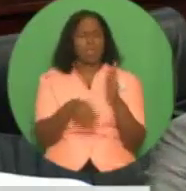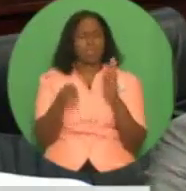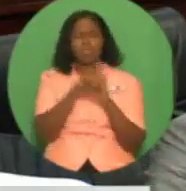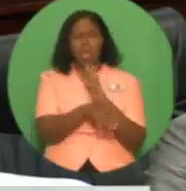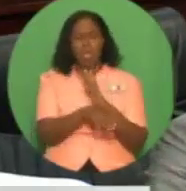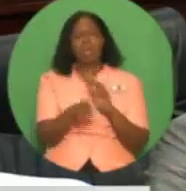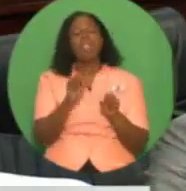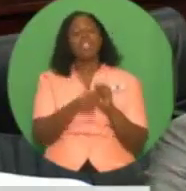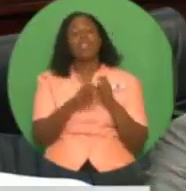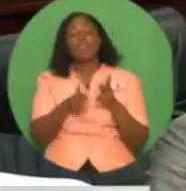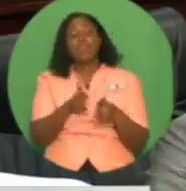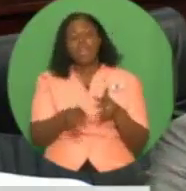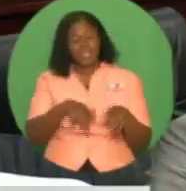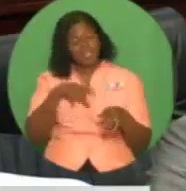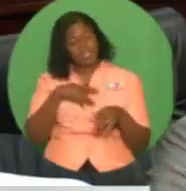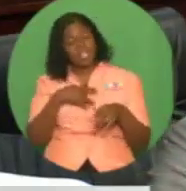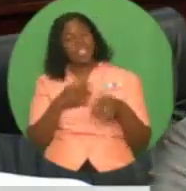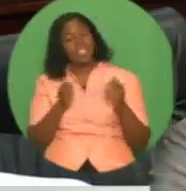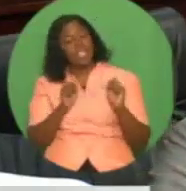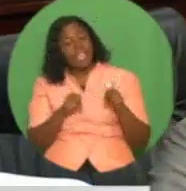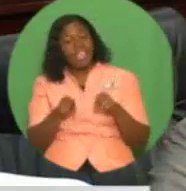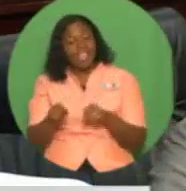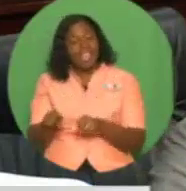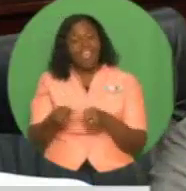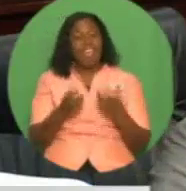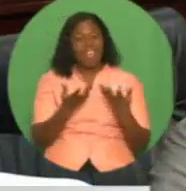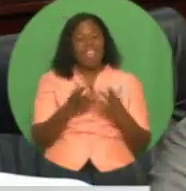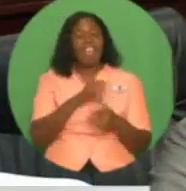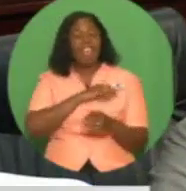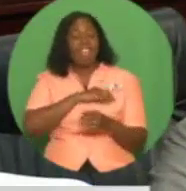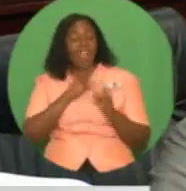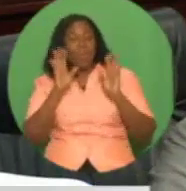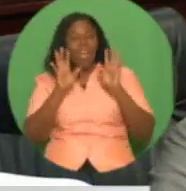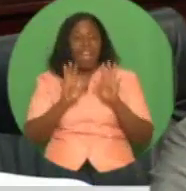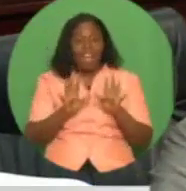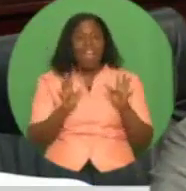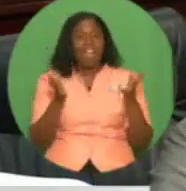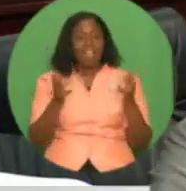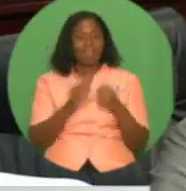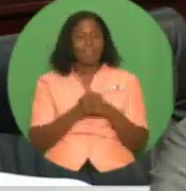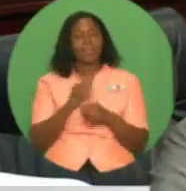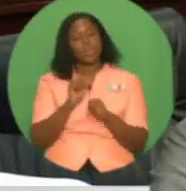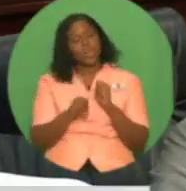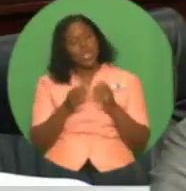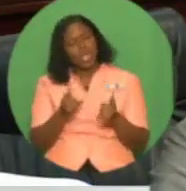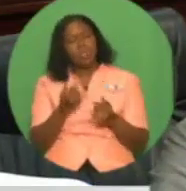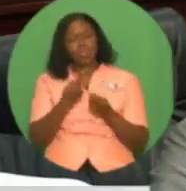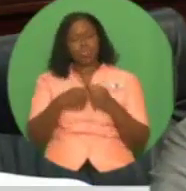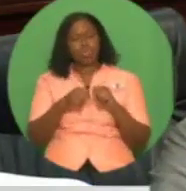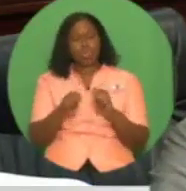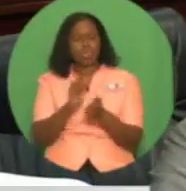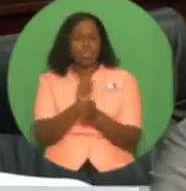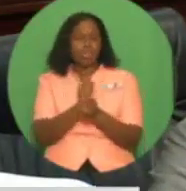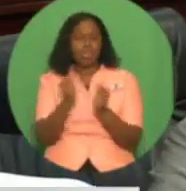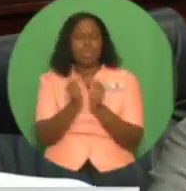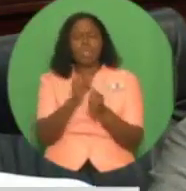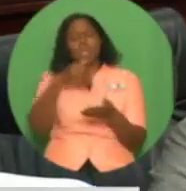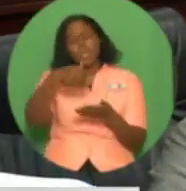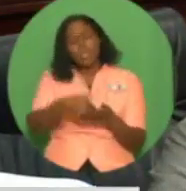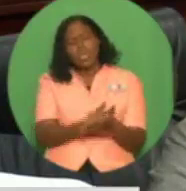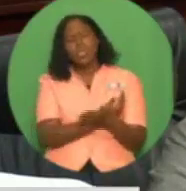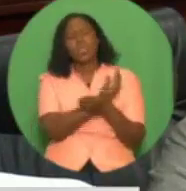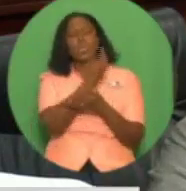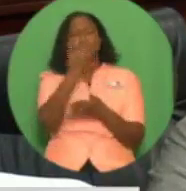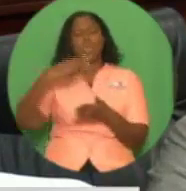public. We are working with the Commission of Police on a number of initiatives to improve the capability and effectiveness of the